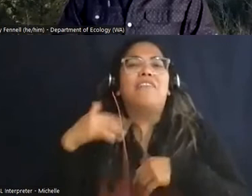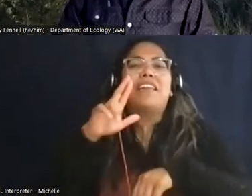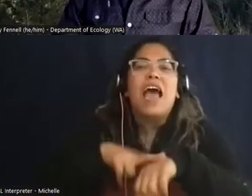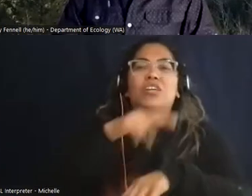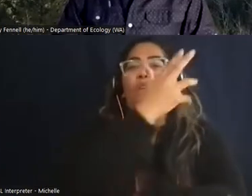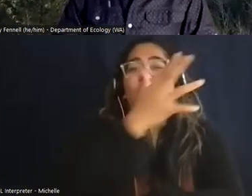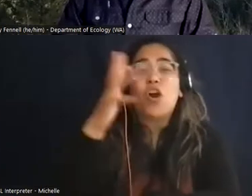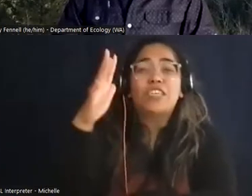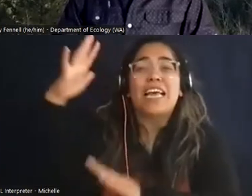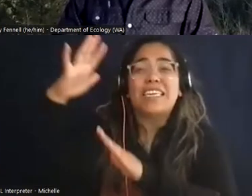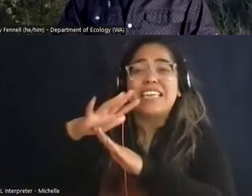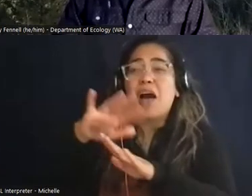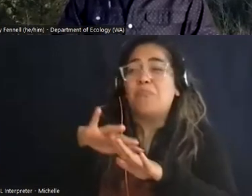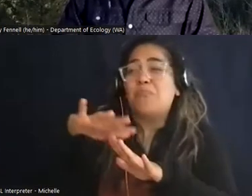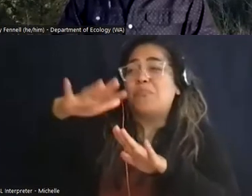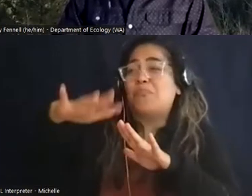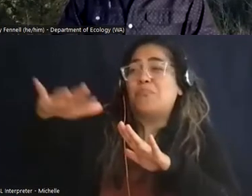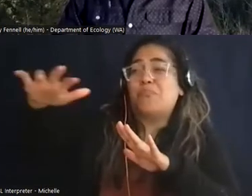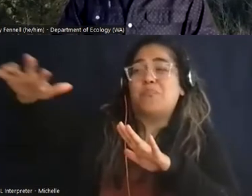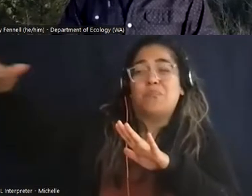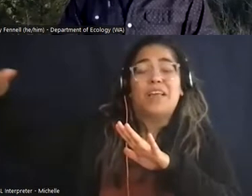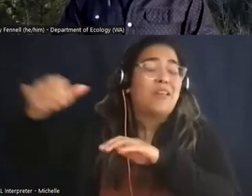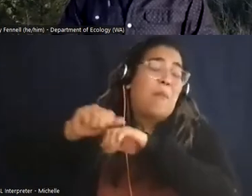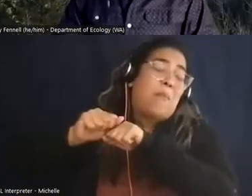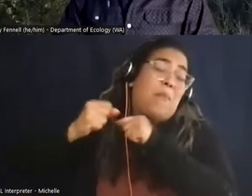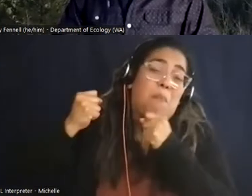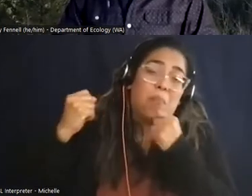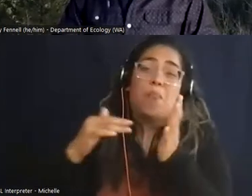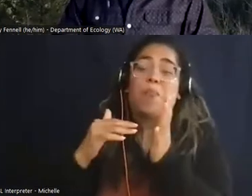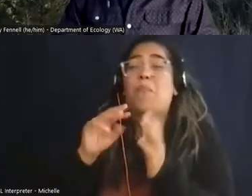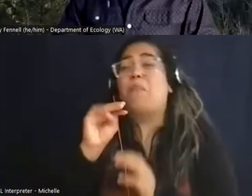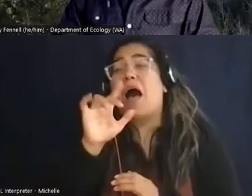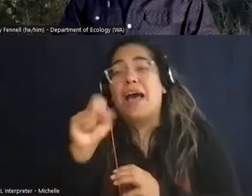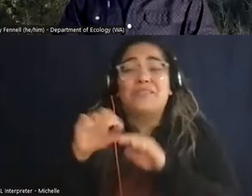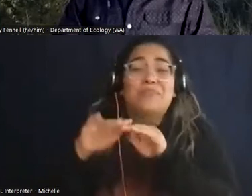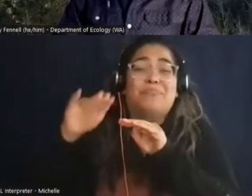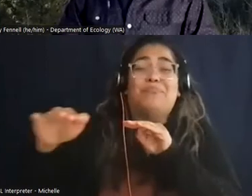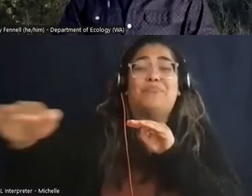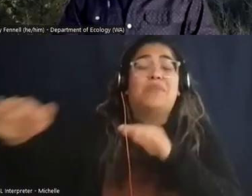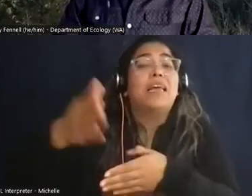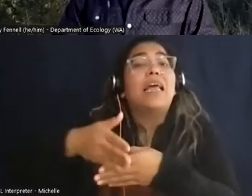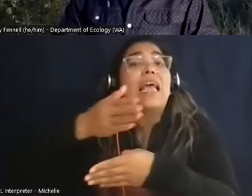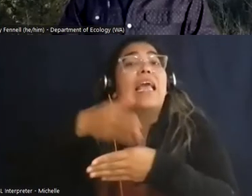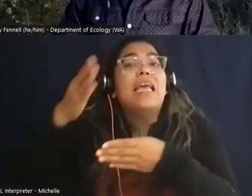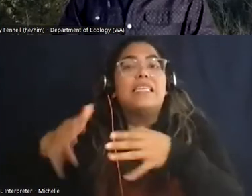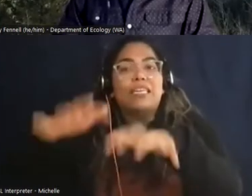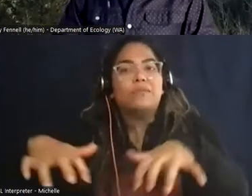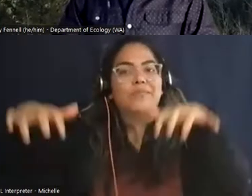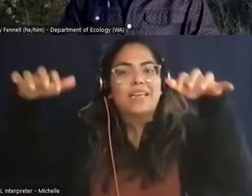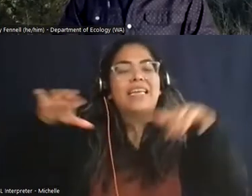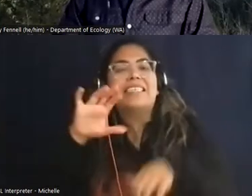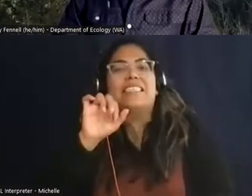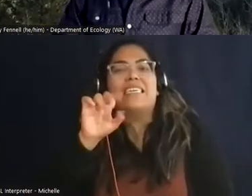top of the plateau that went for miles. But then it ended abruptly at the amphitheater at Cedar Breaks